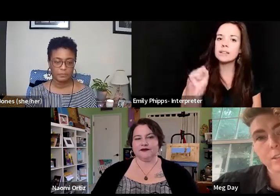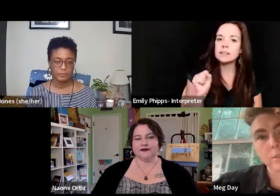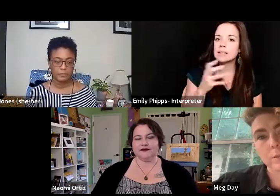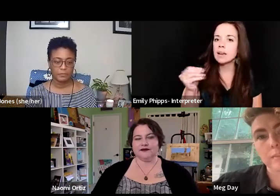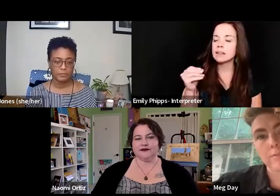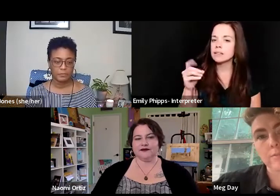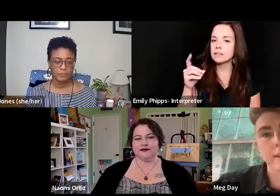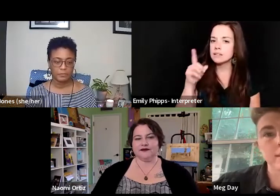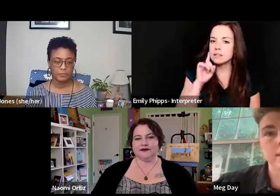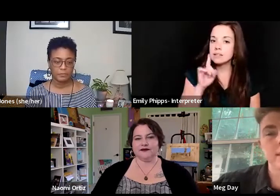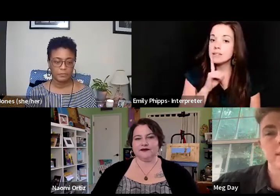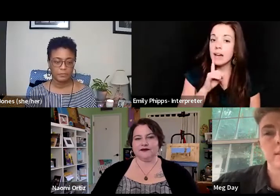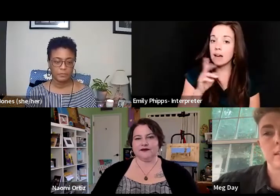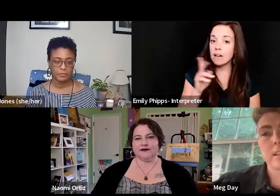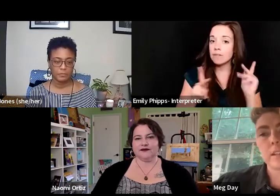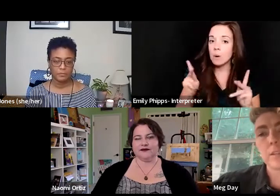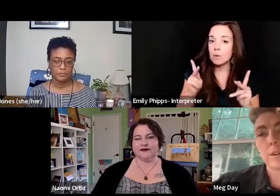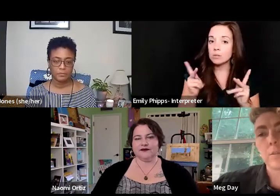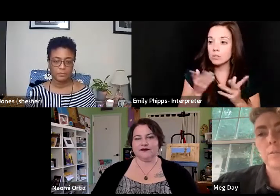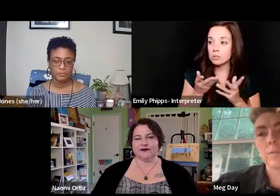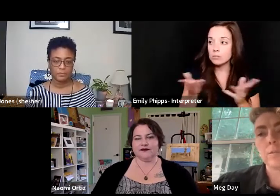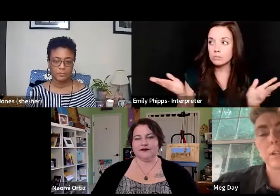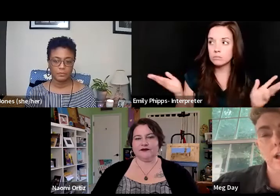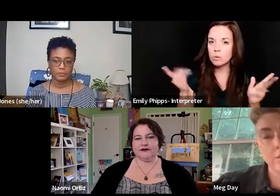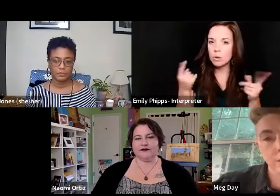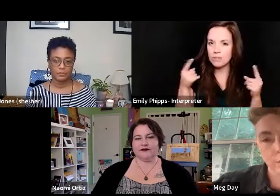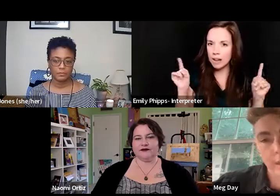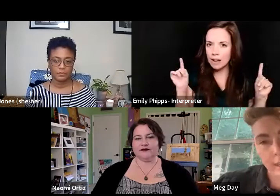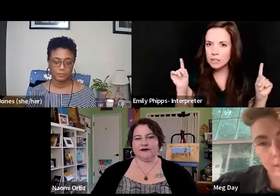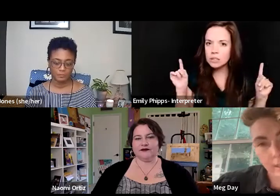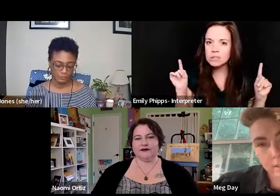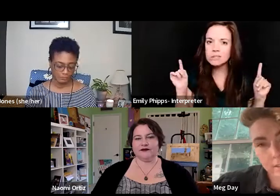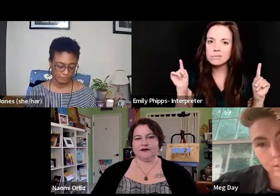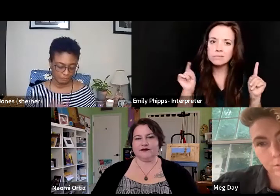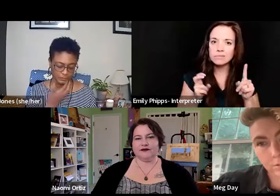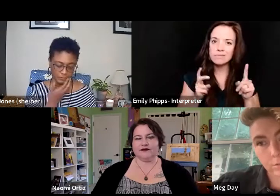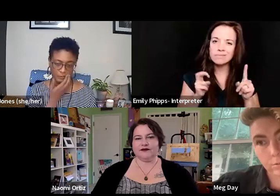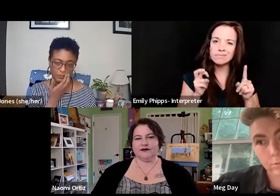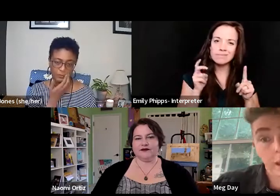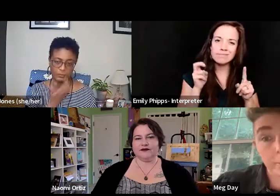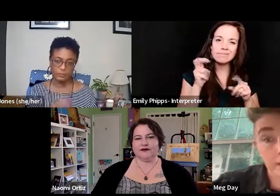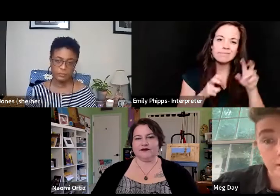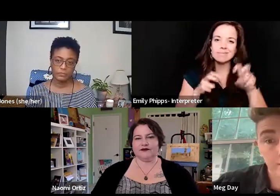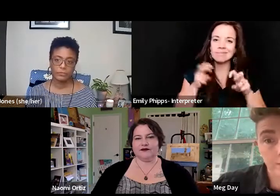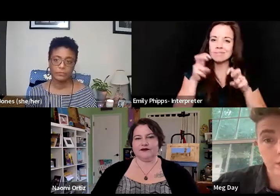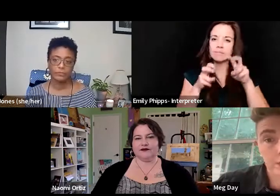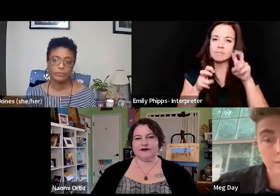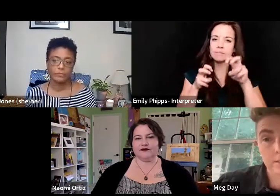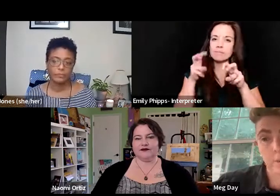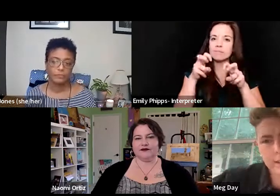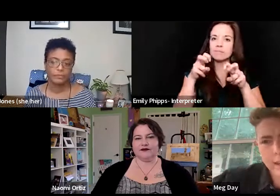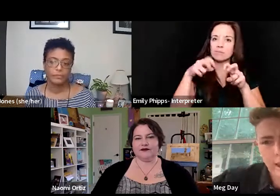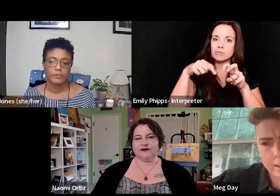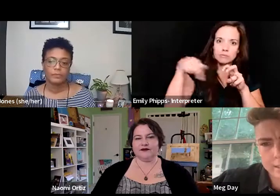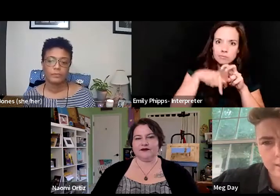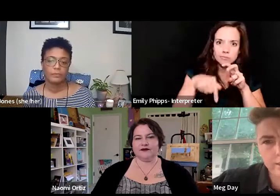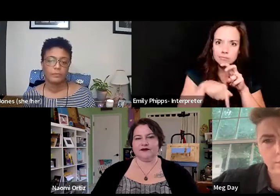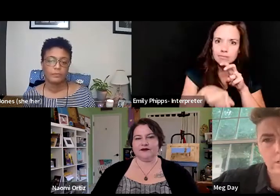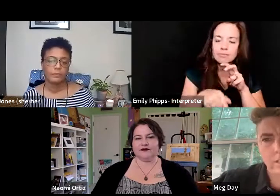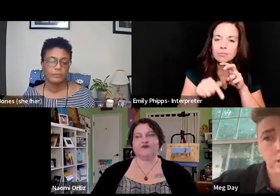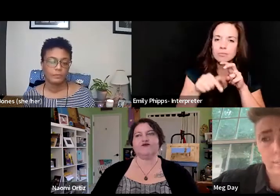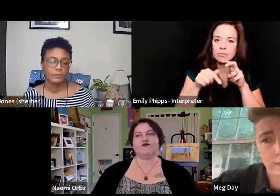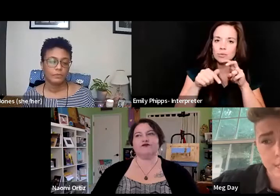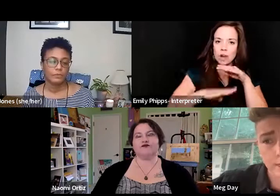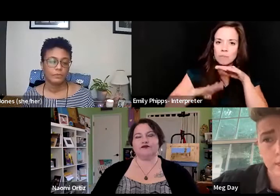who have finally, you know, clawed their way to rock bottom, which is what access,